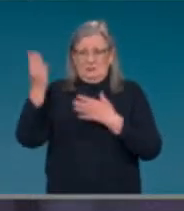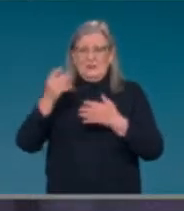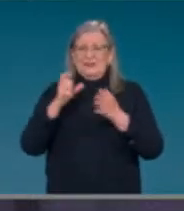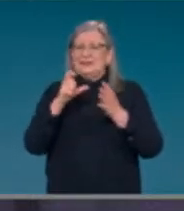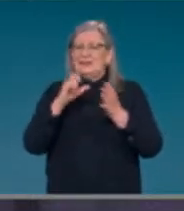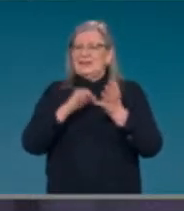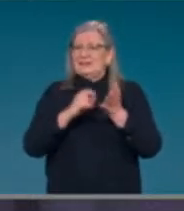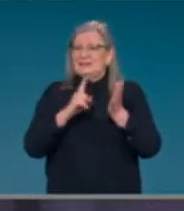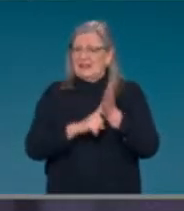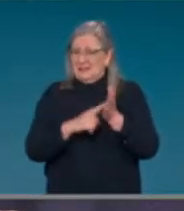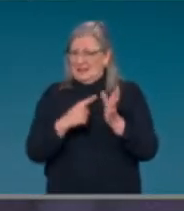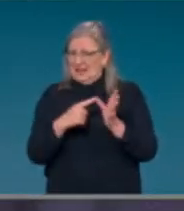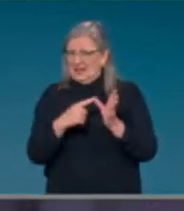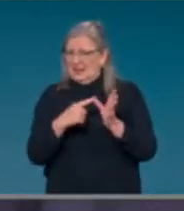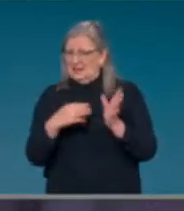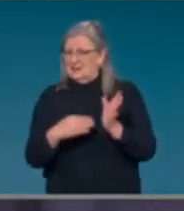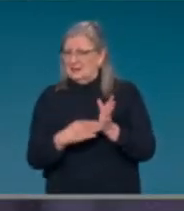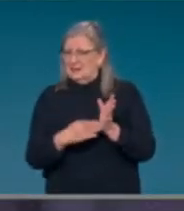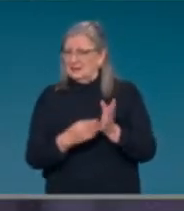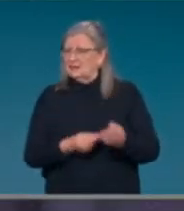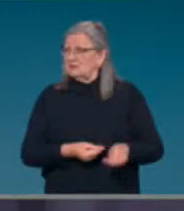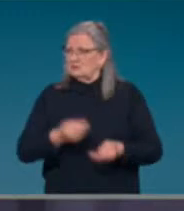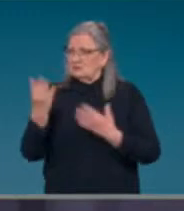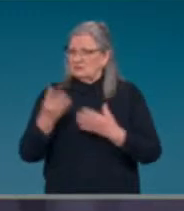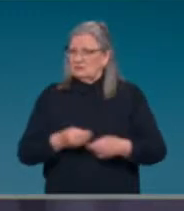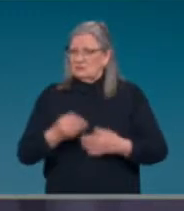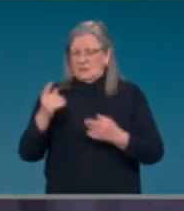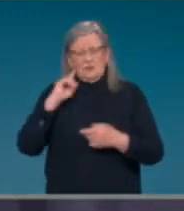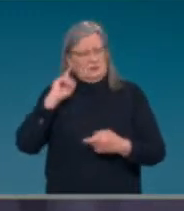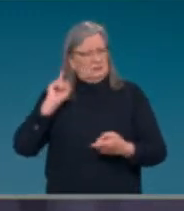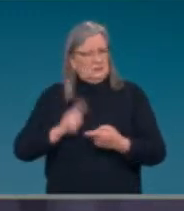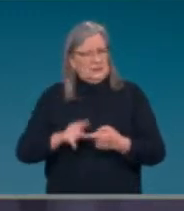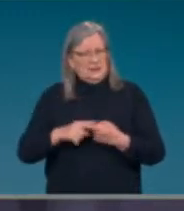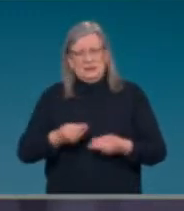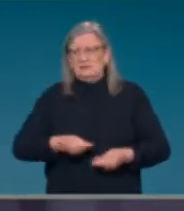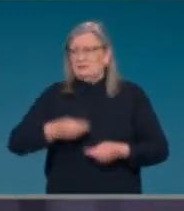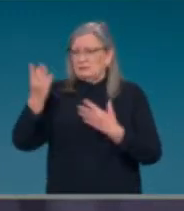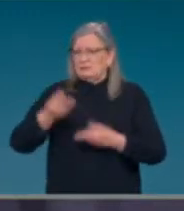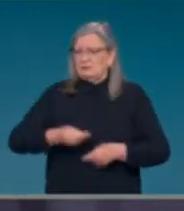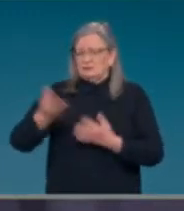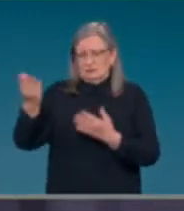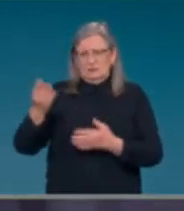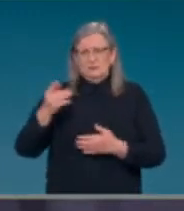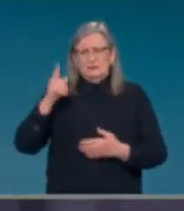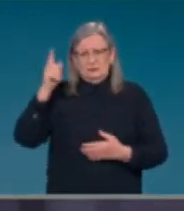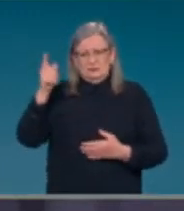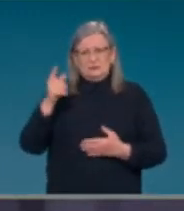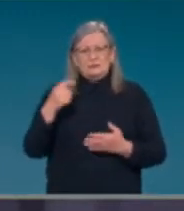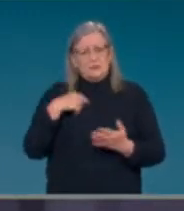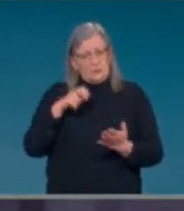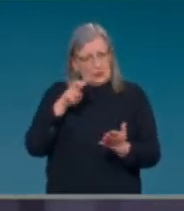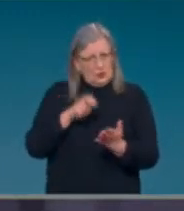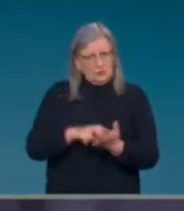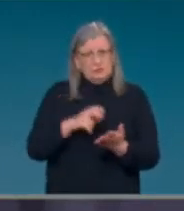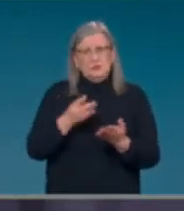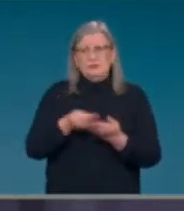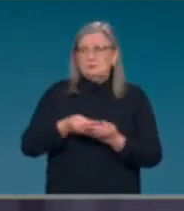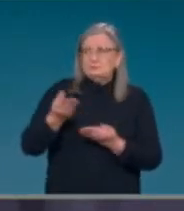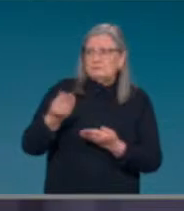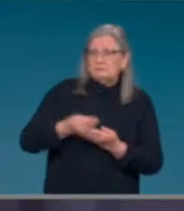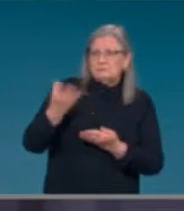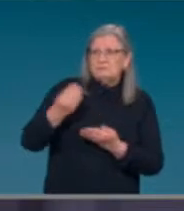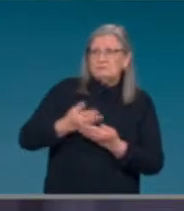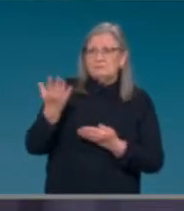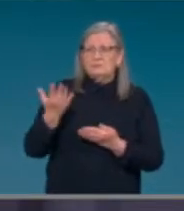so we'll continue to supply – we're going to complete – uh, make sure we complete that contract, even though, uh, we've been supplied with all we need for